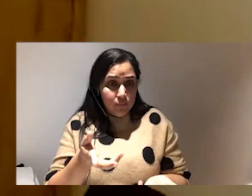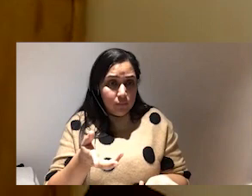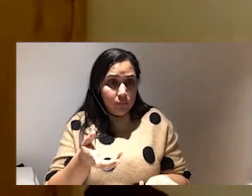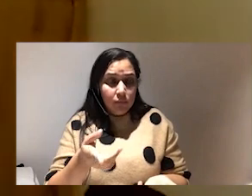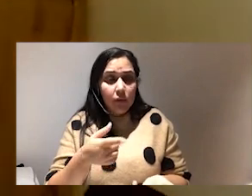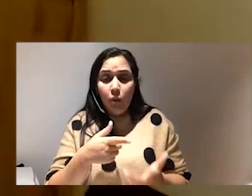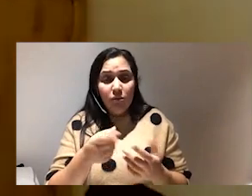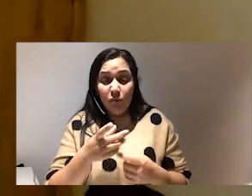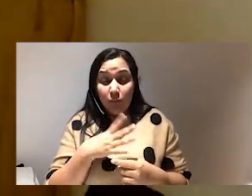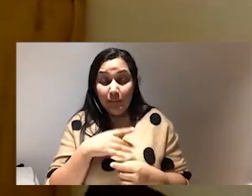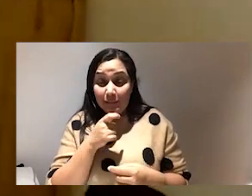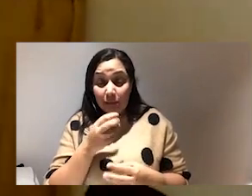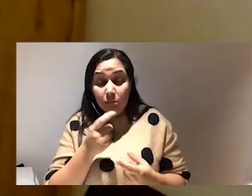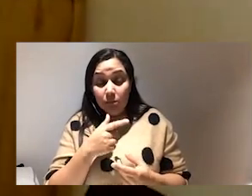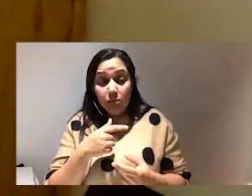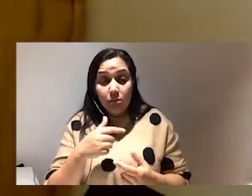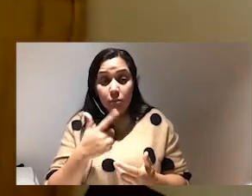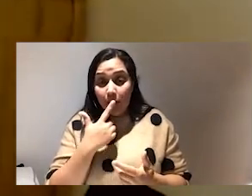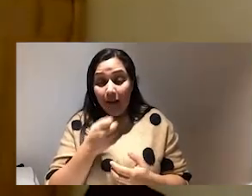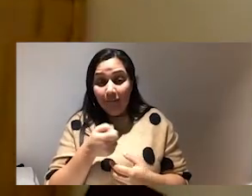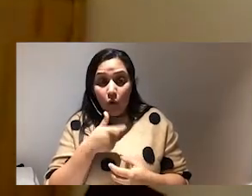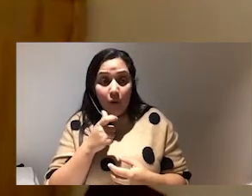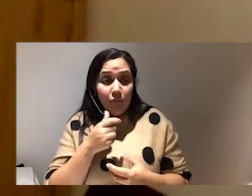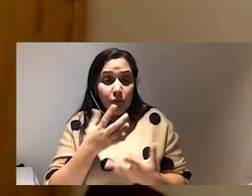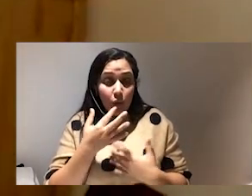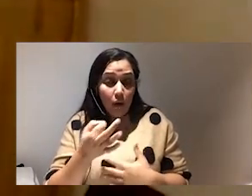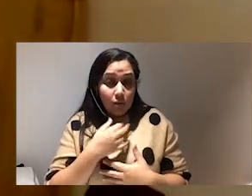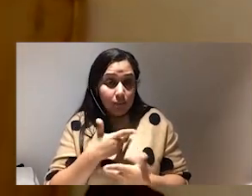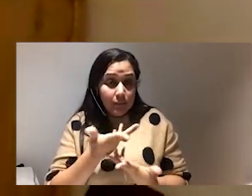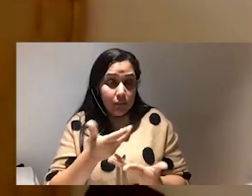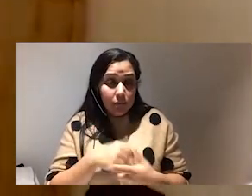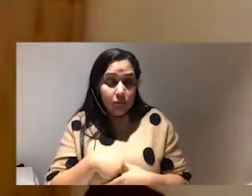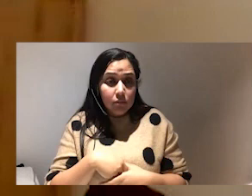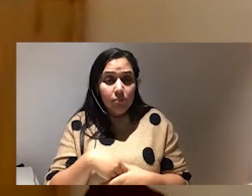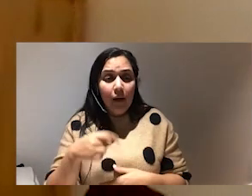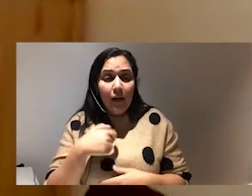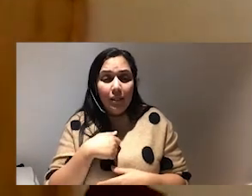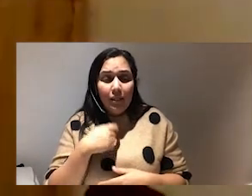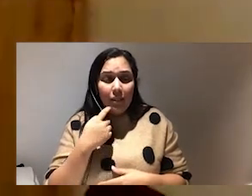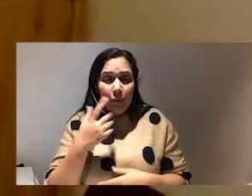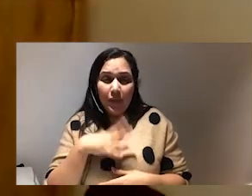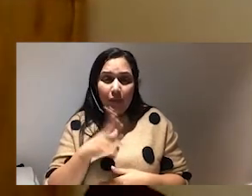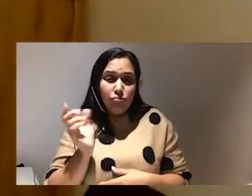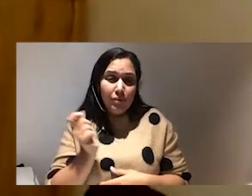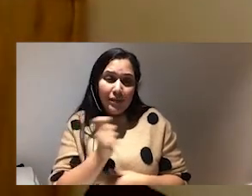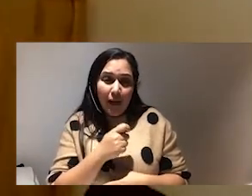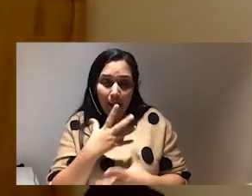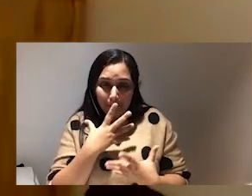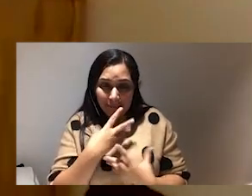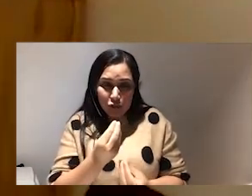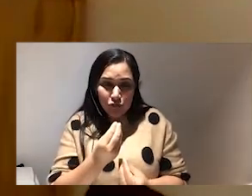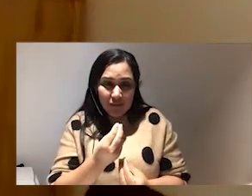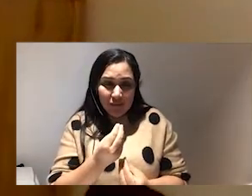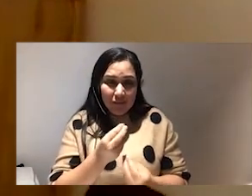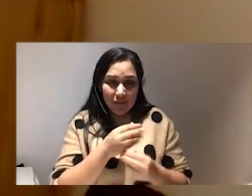have a coffee you can ask me all i think about something and for me like i think we need to bring back mystery that's what we need to bring back bring